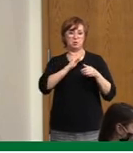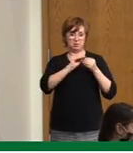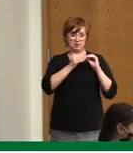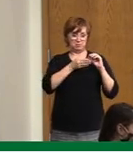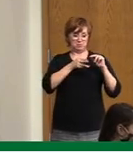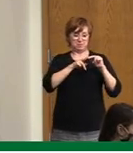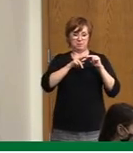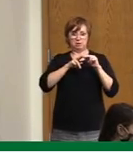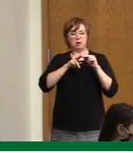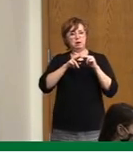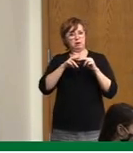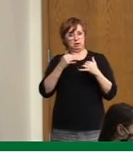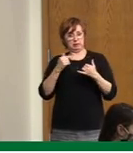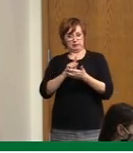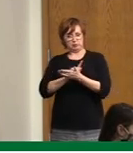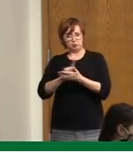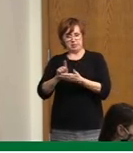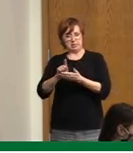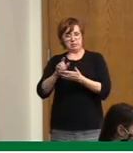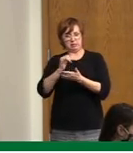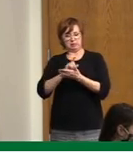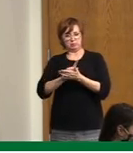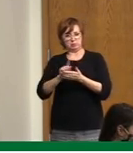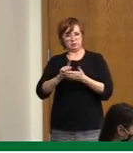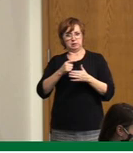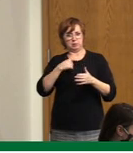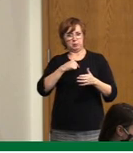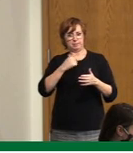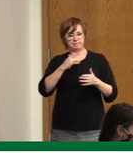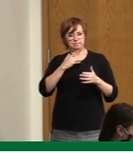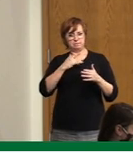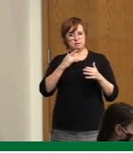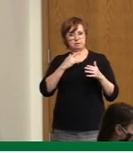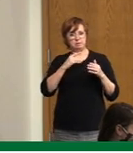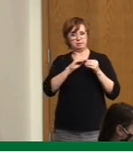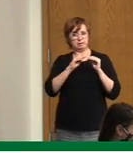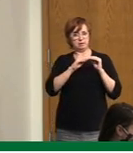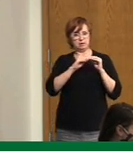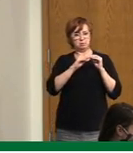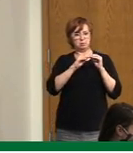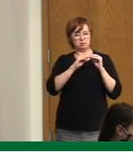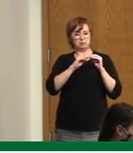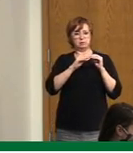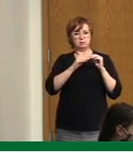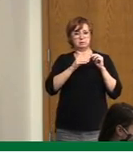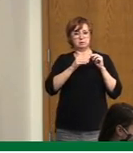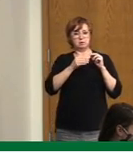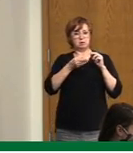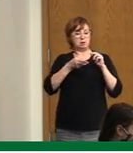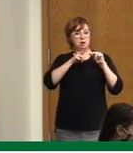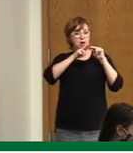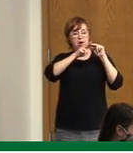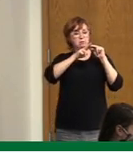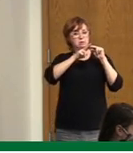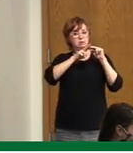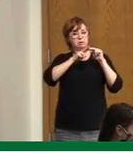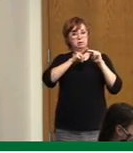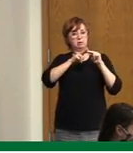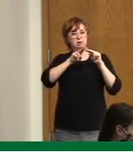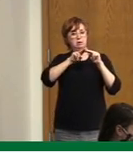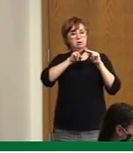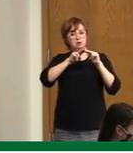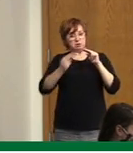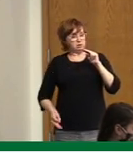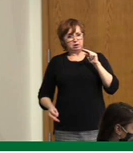this week that we are now maybe plateauing, but we can't, you know, rest on our laurels on that. We really need to